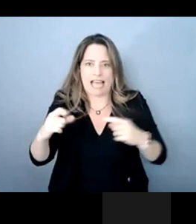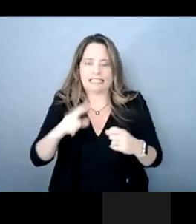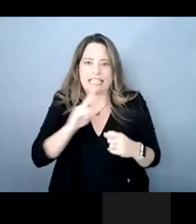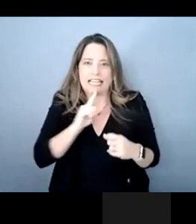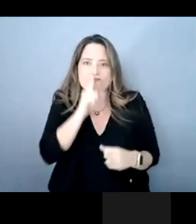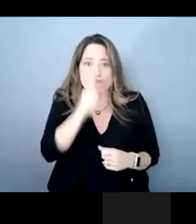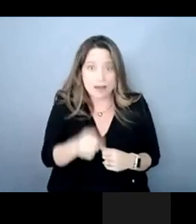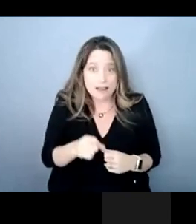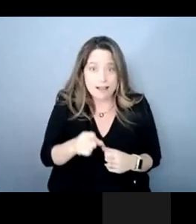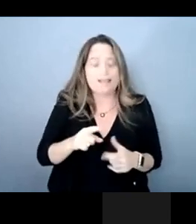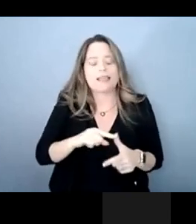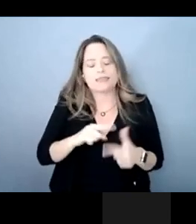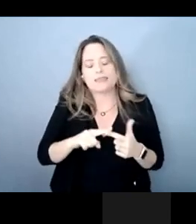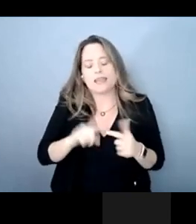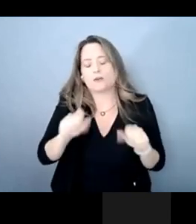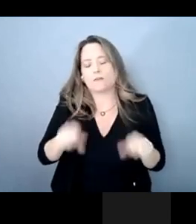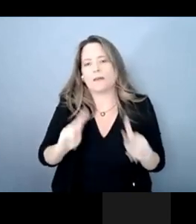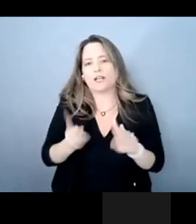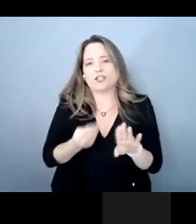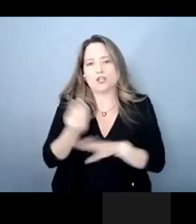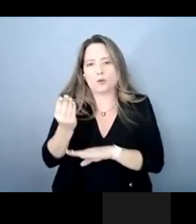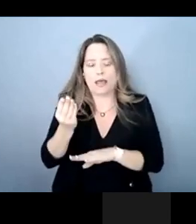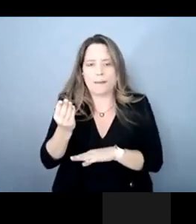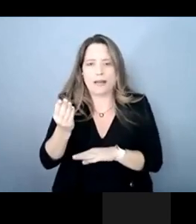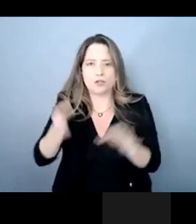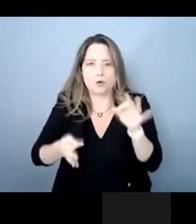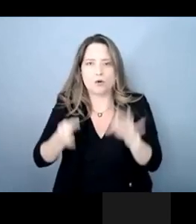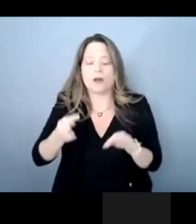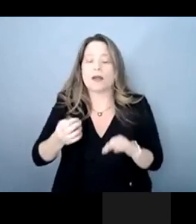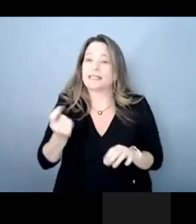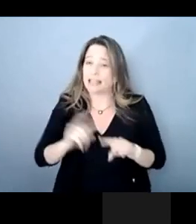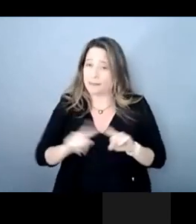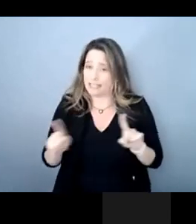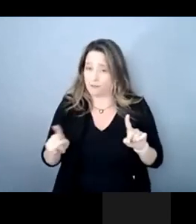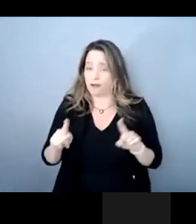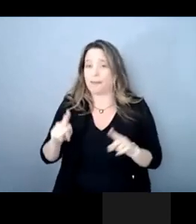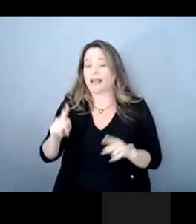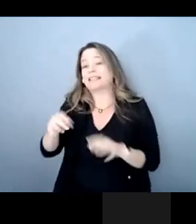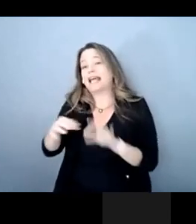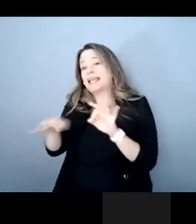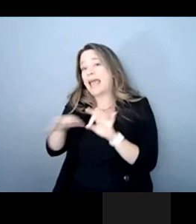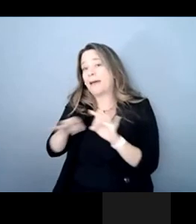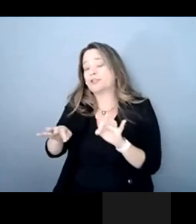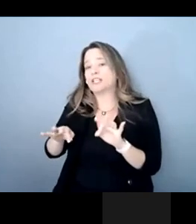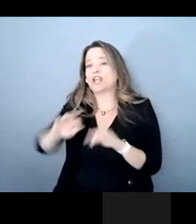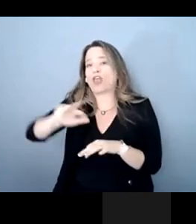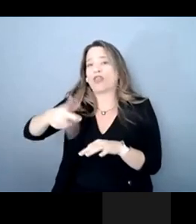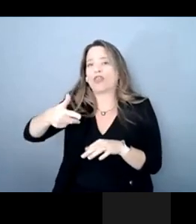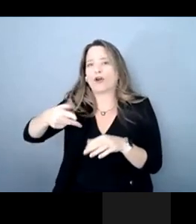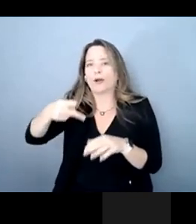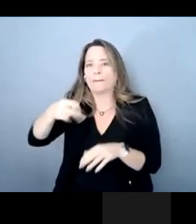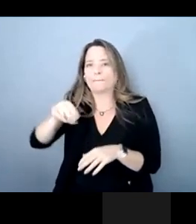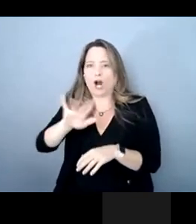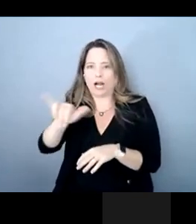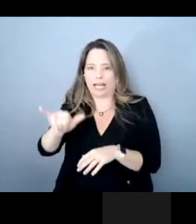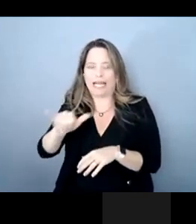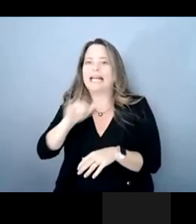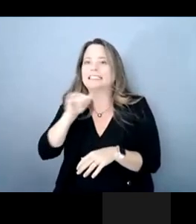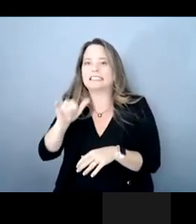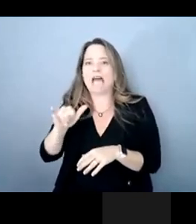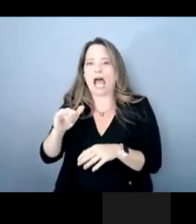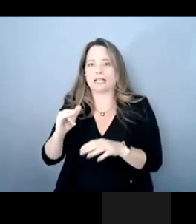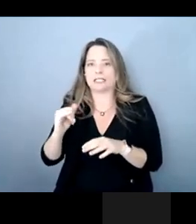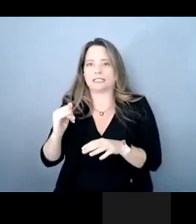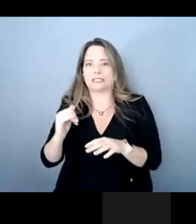again this is a little different because the captions are provided by a third party it's not coming directly from the individual so that